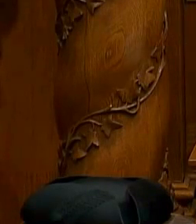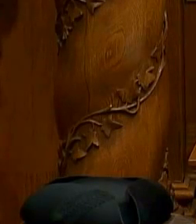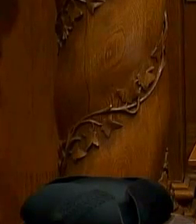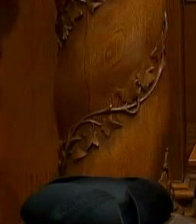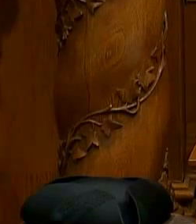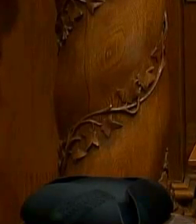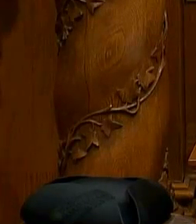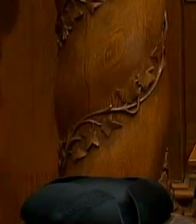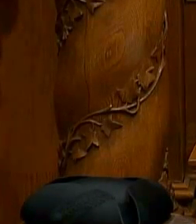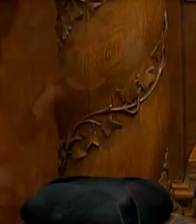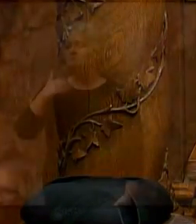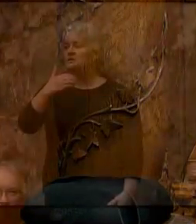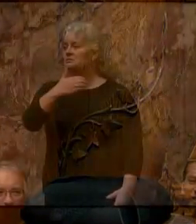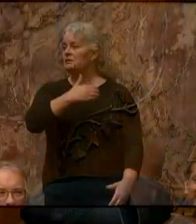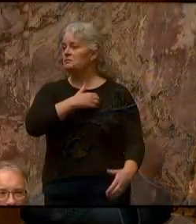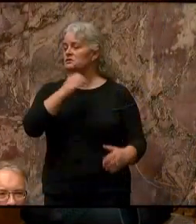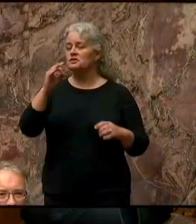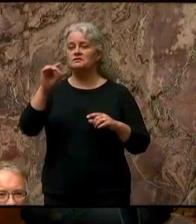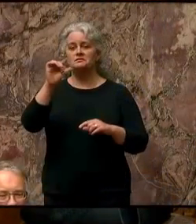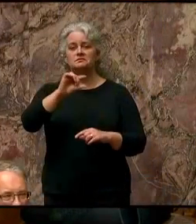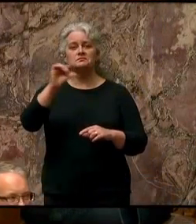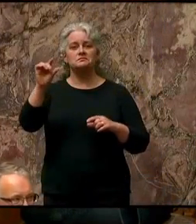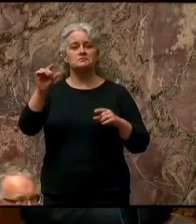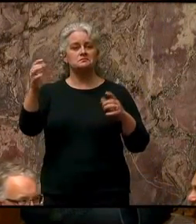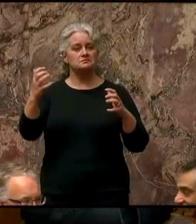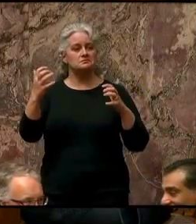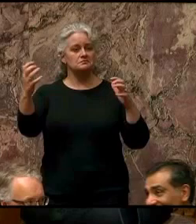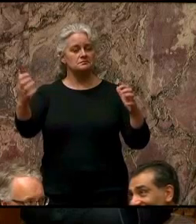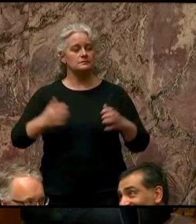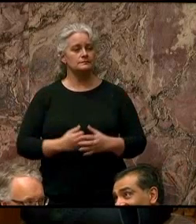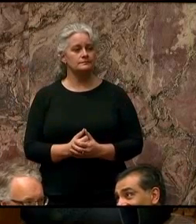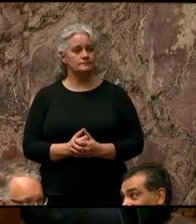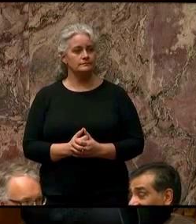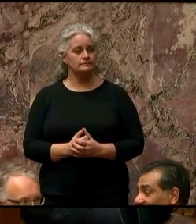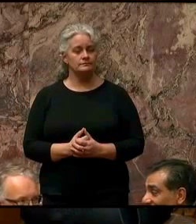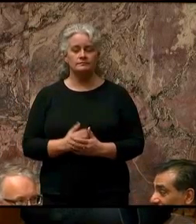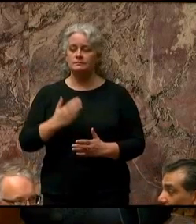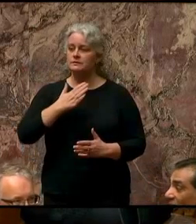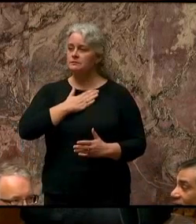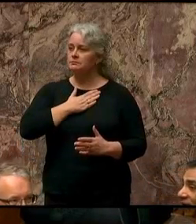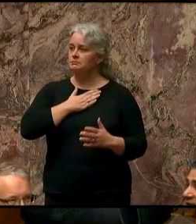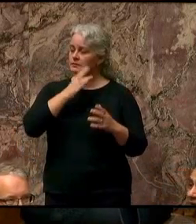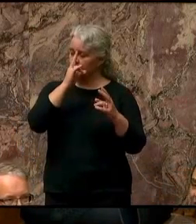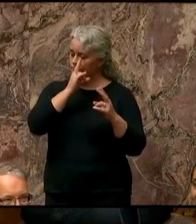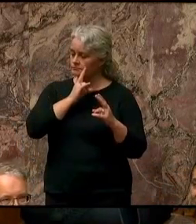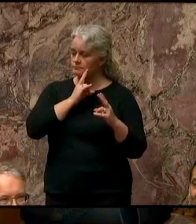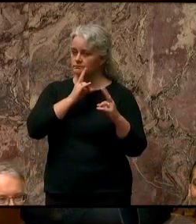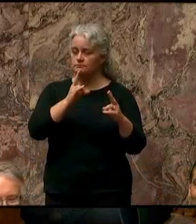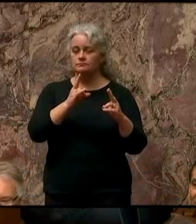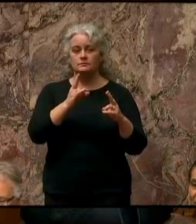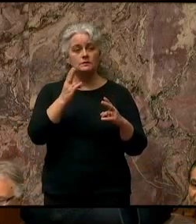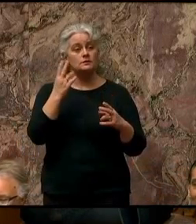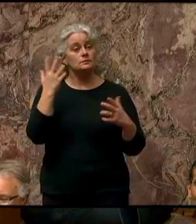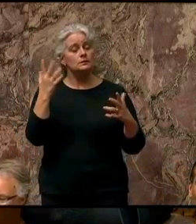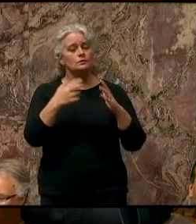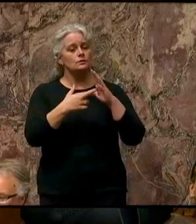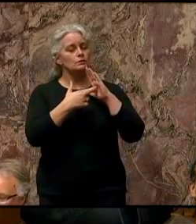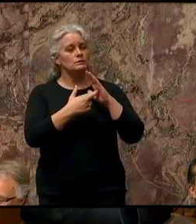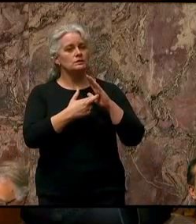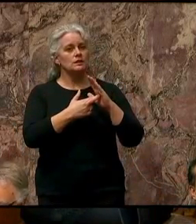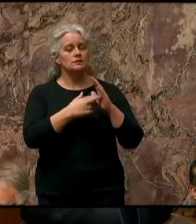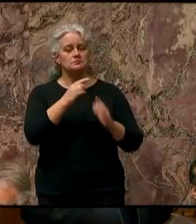Members of the Legislative Assembly, it is my privilege to represent Her Majesty